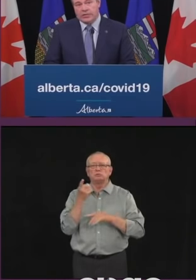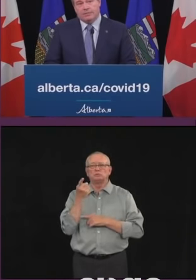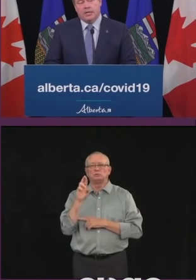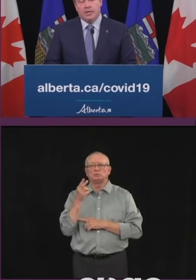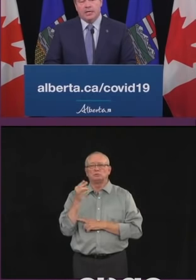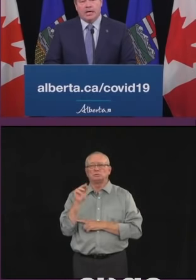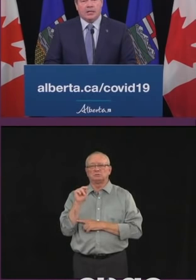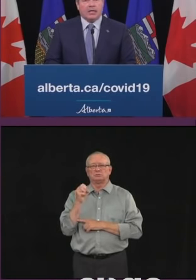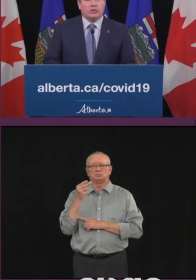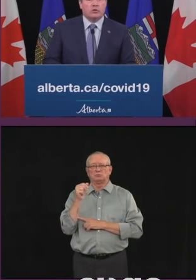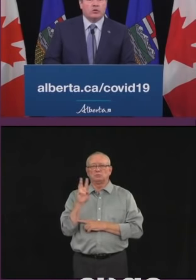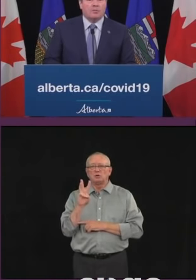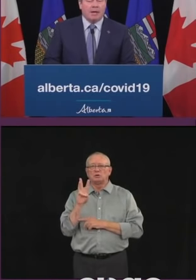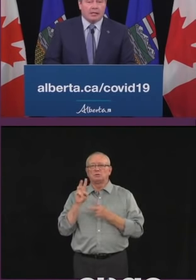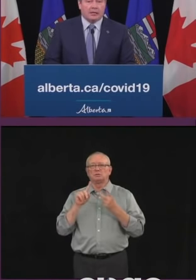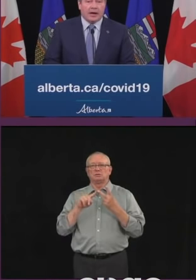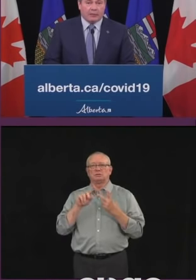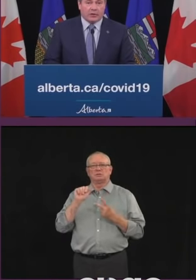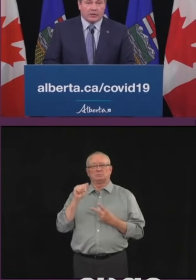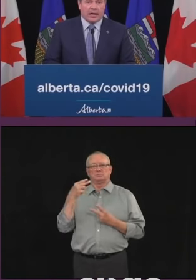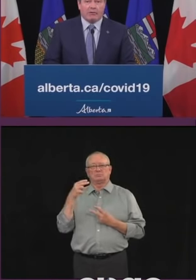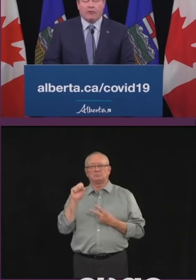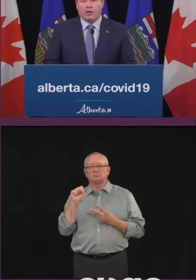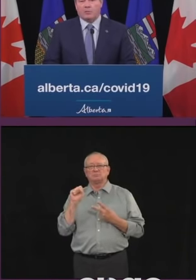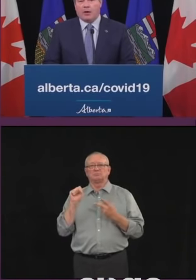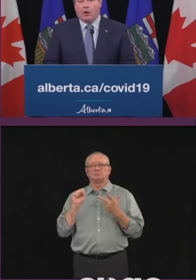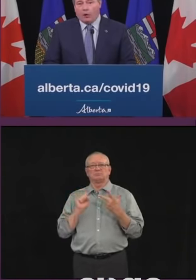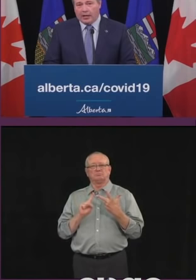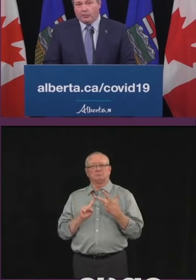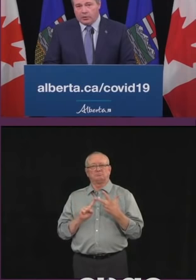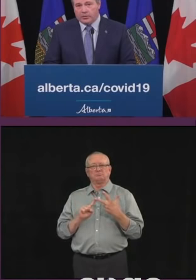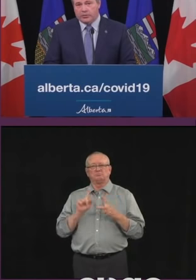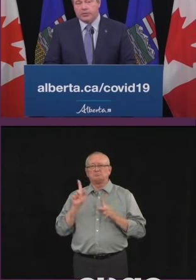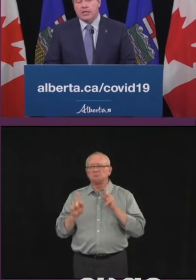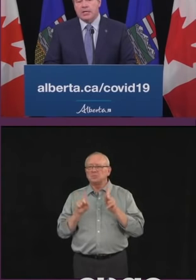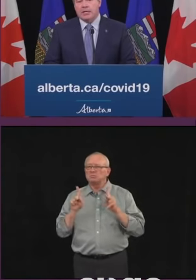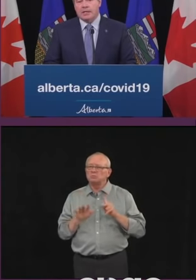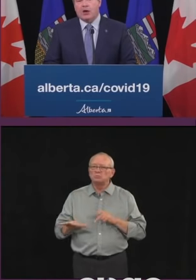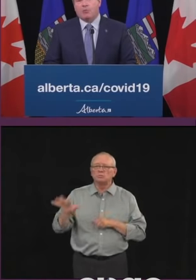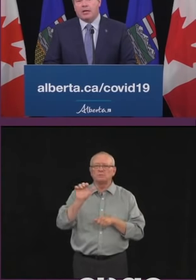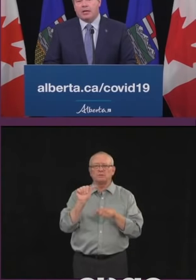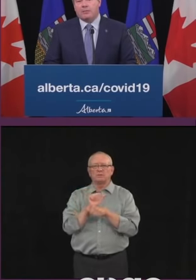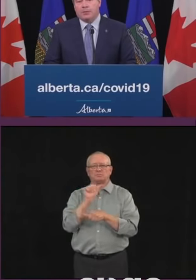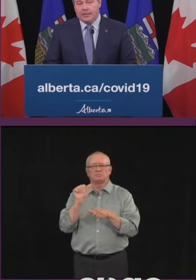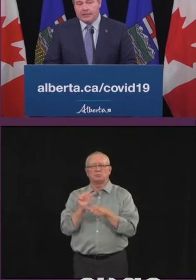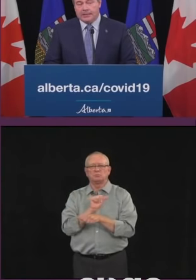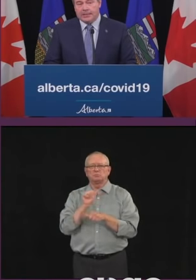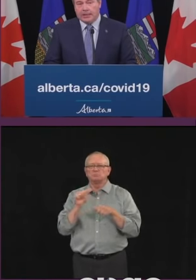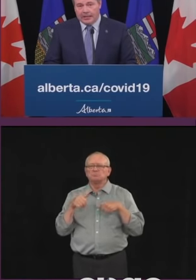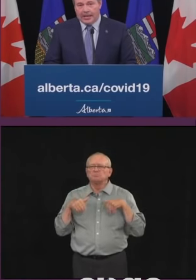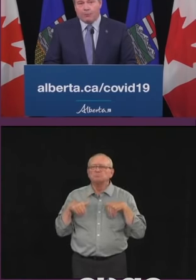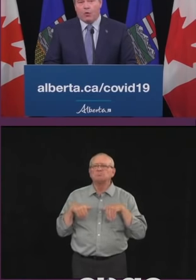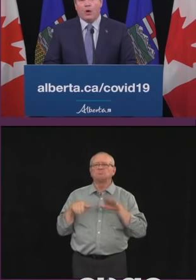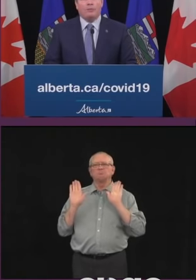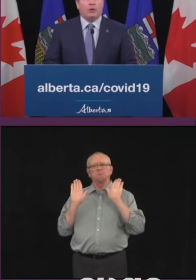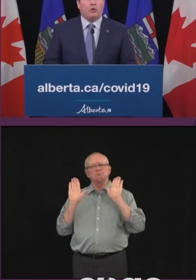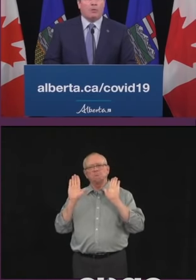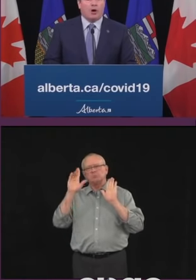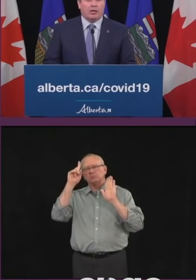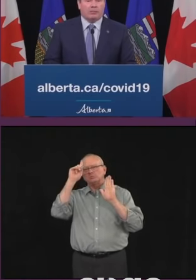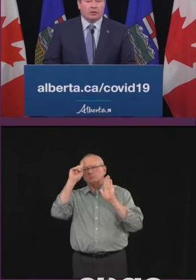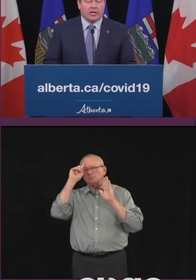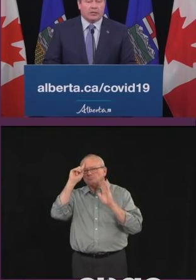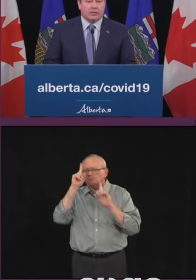AHS team and thanks to tremendous effort and sacrifice by all Albertans, the outbreak peaked in late April well